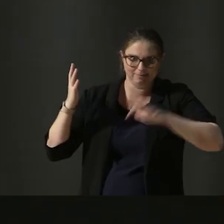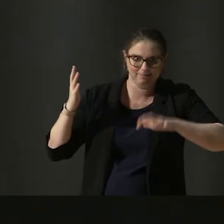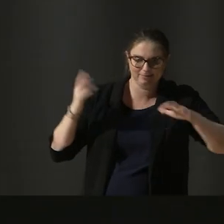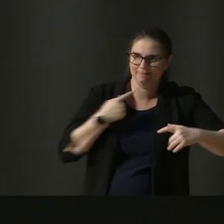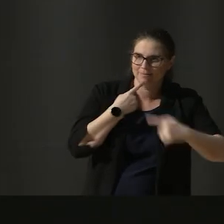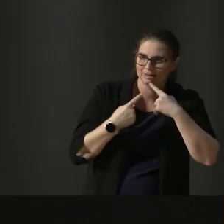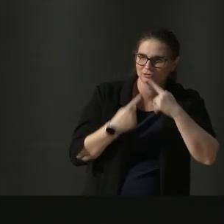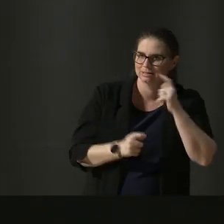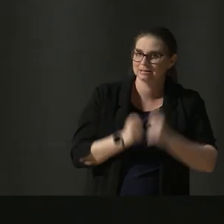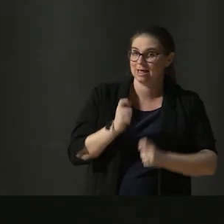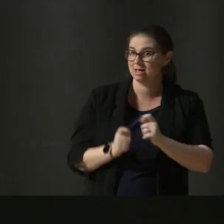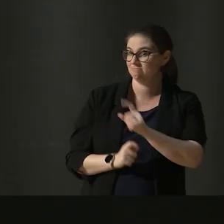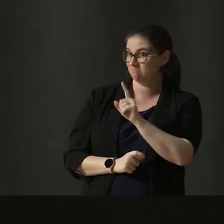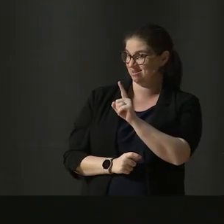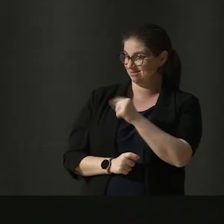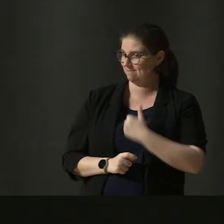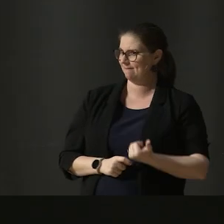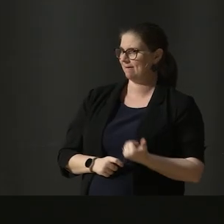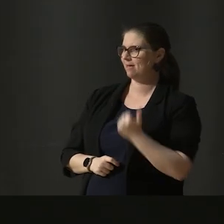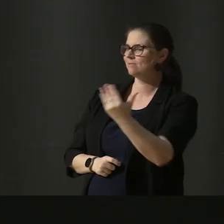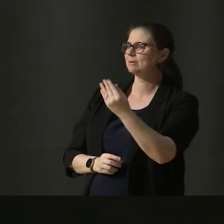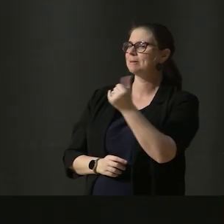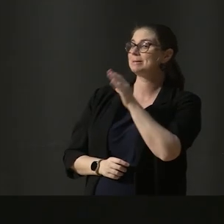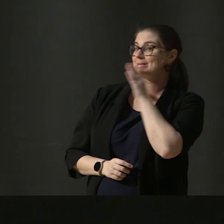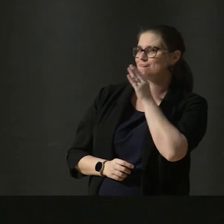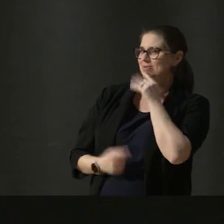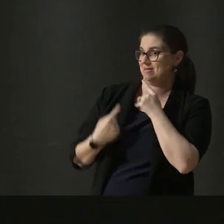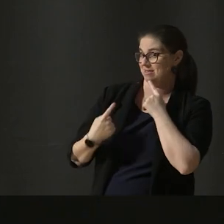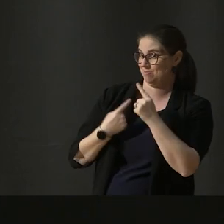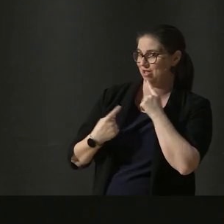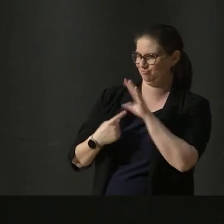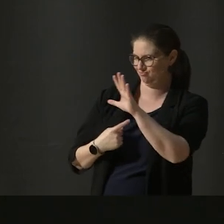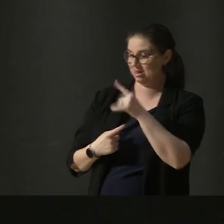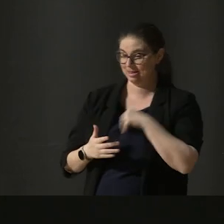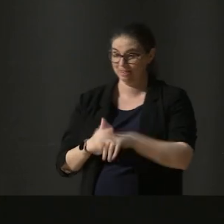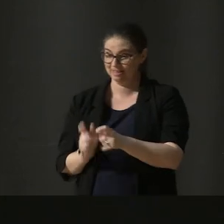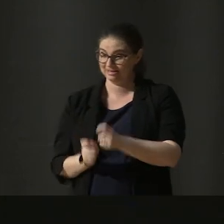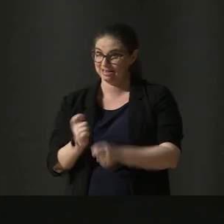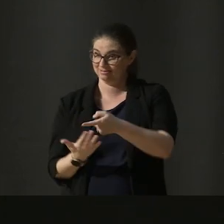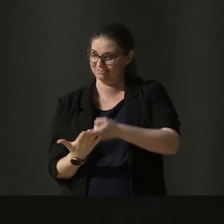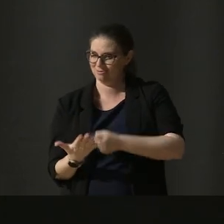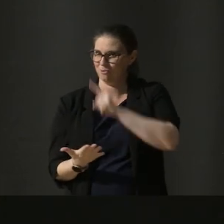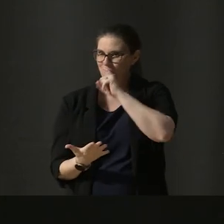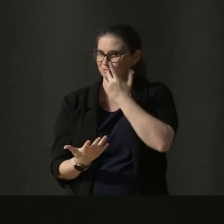But let me sneak you some insider information. Details that even the exam report couldn't capture.